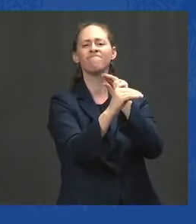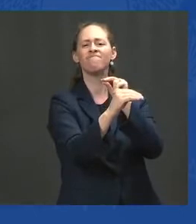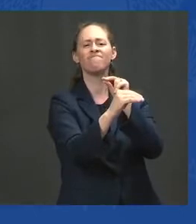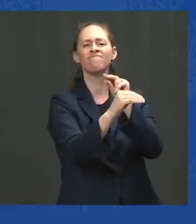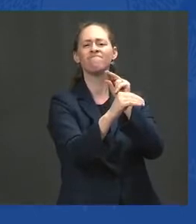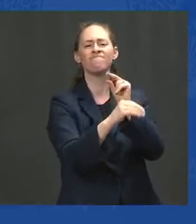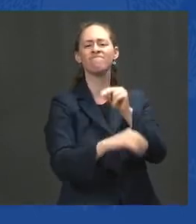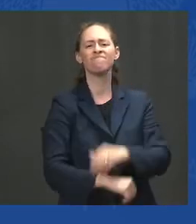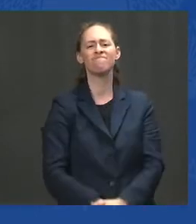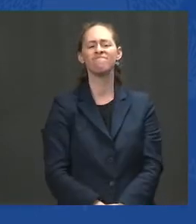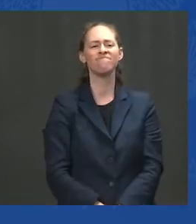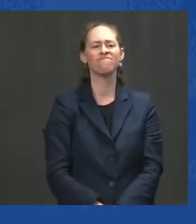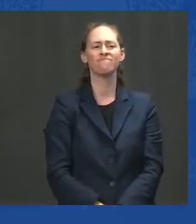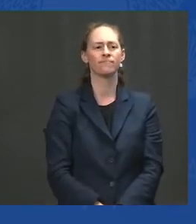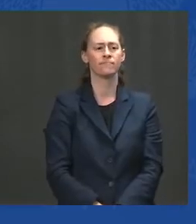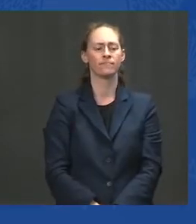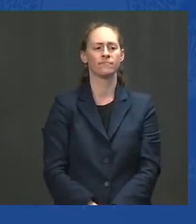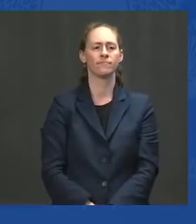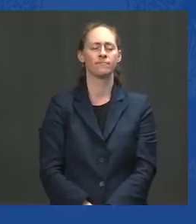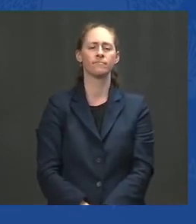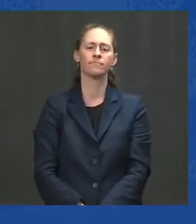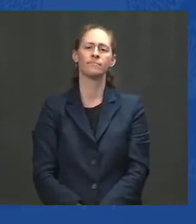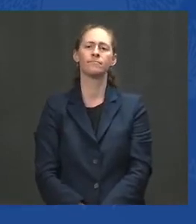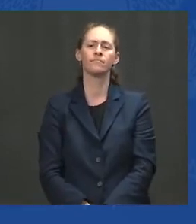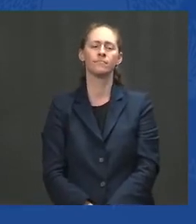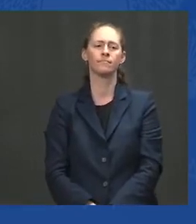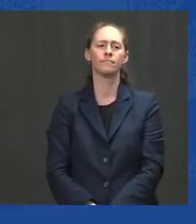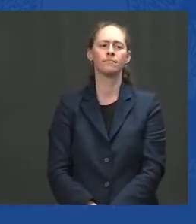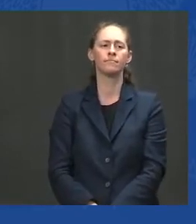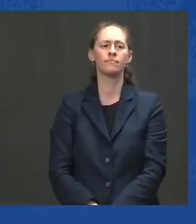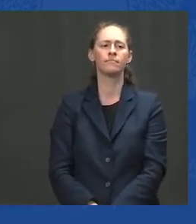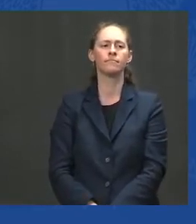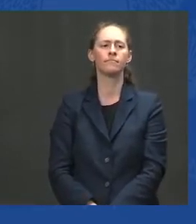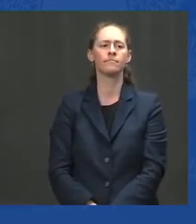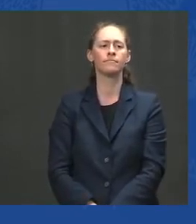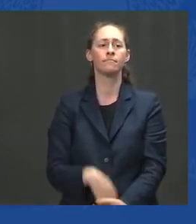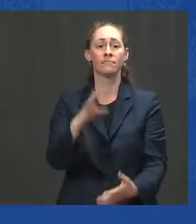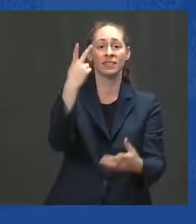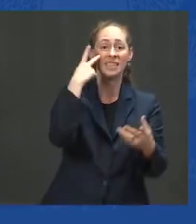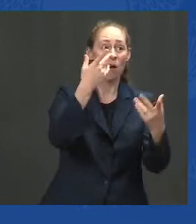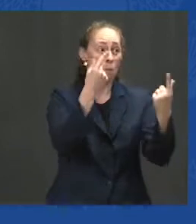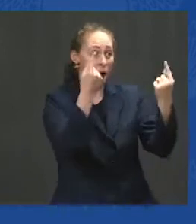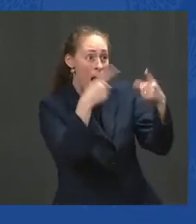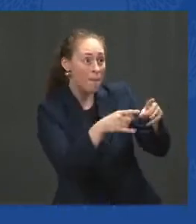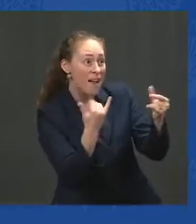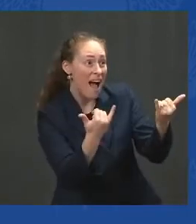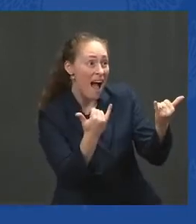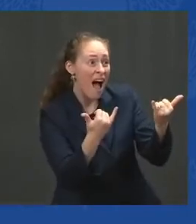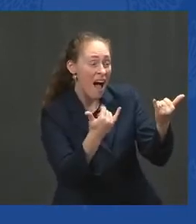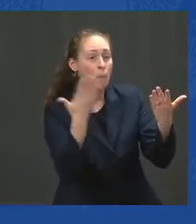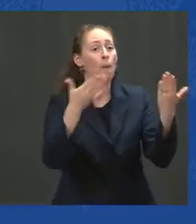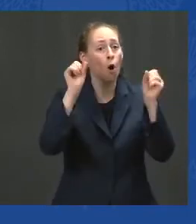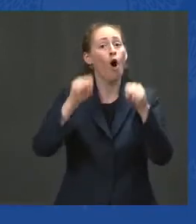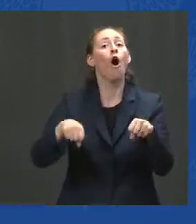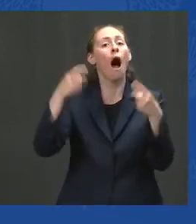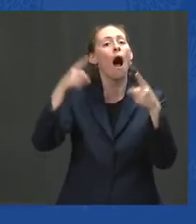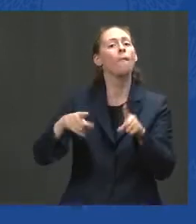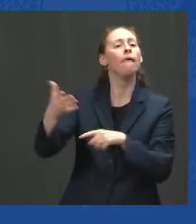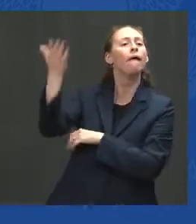What's happening now could just as easily happen five years ago or 15 years in the future.